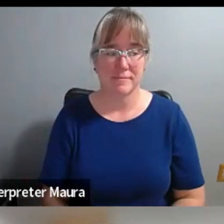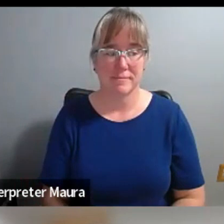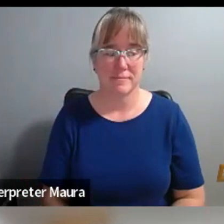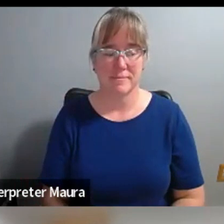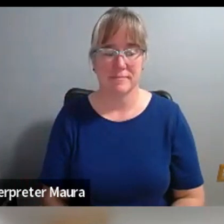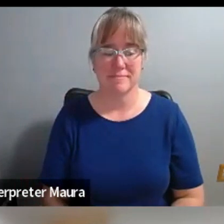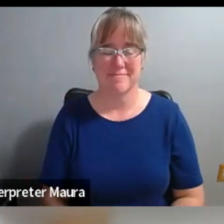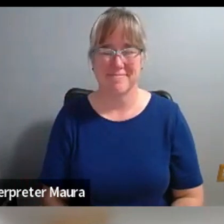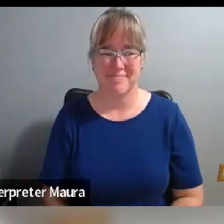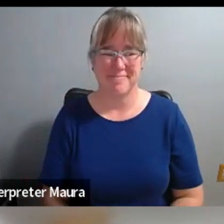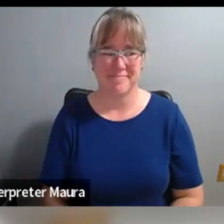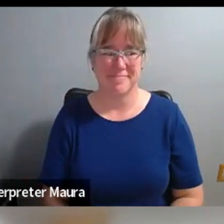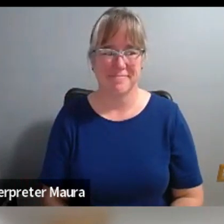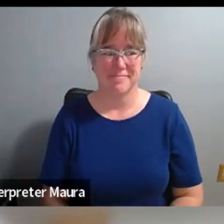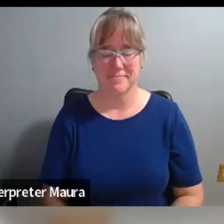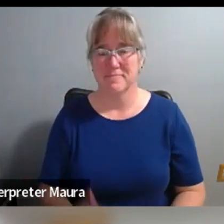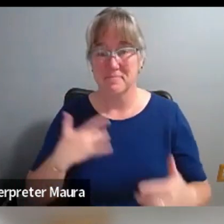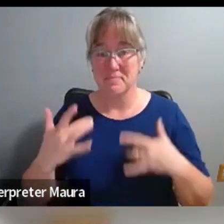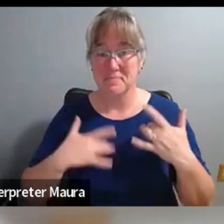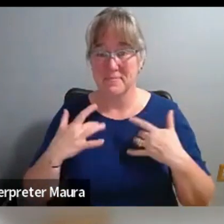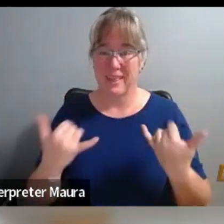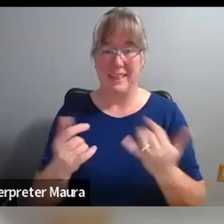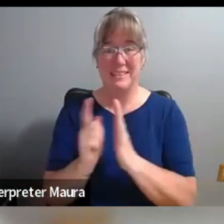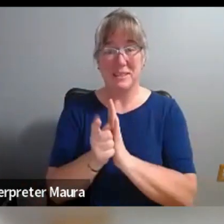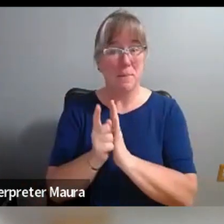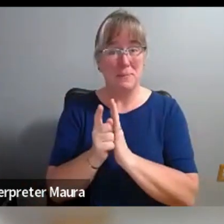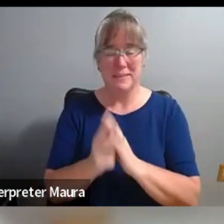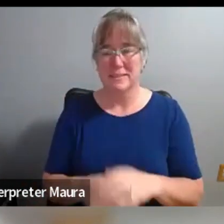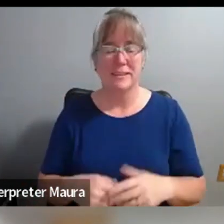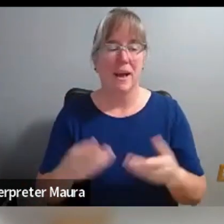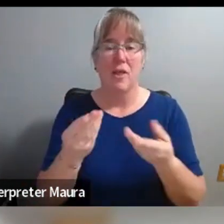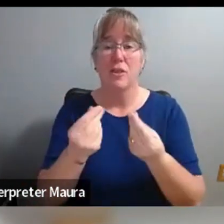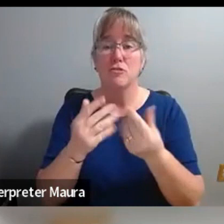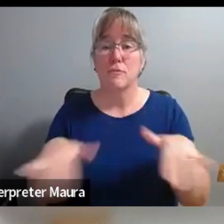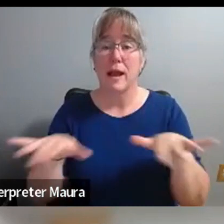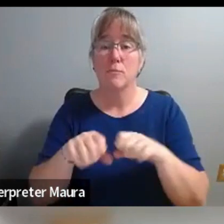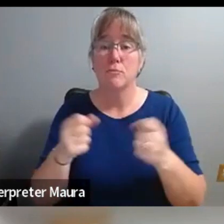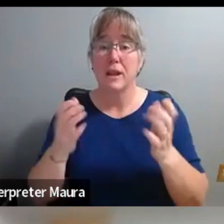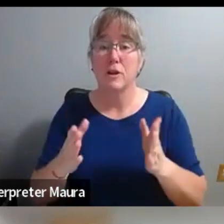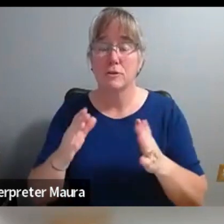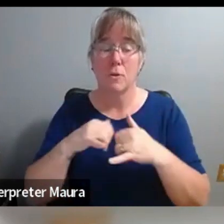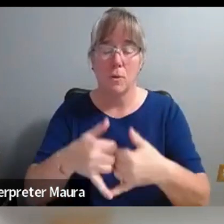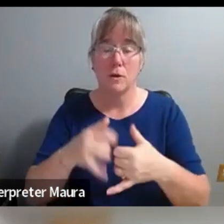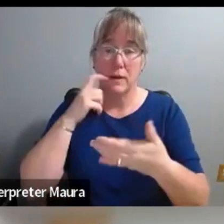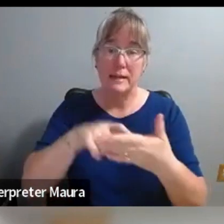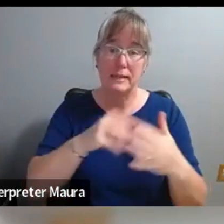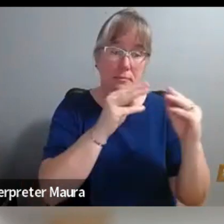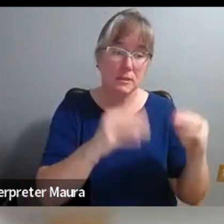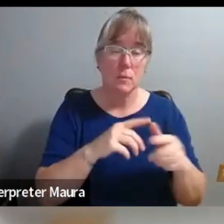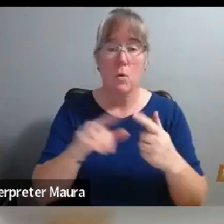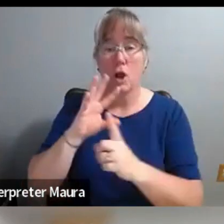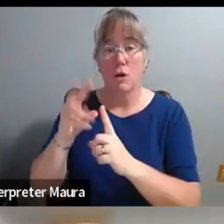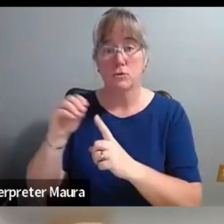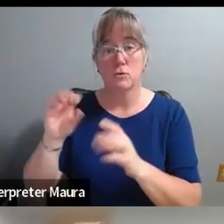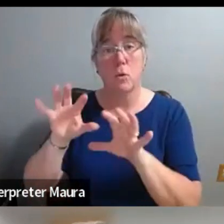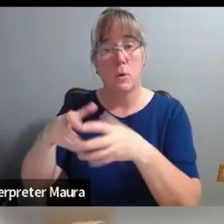Great. This is the moment we've all been waiting for. The Groundbreakers Award recognizes museums or cultural organizations